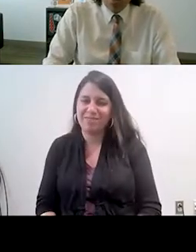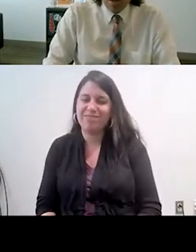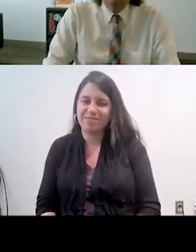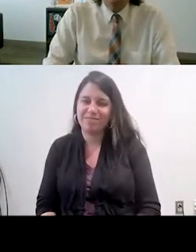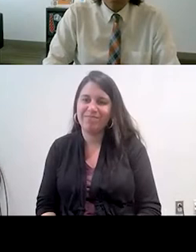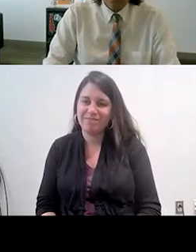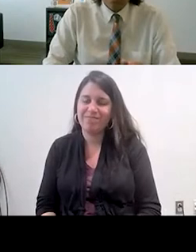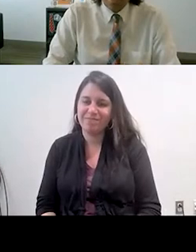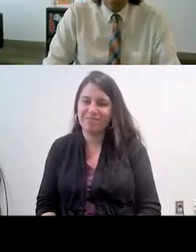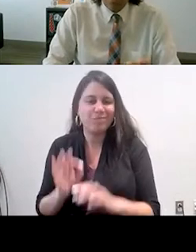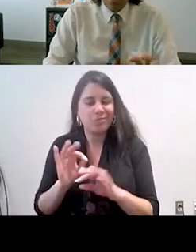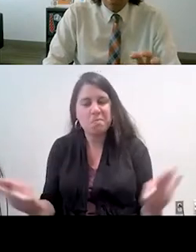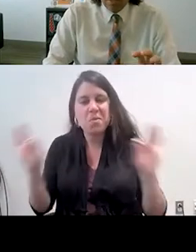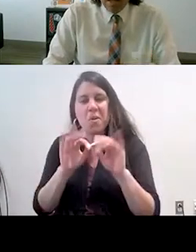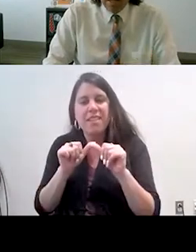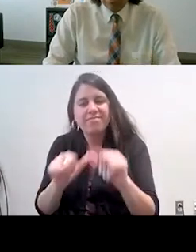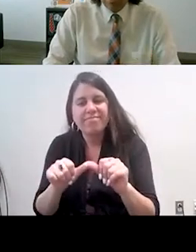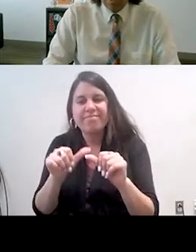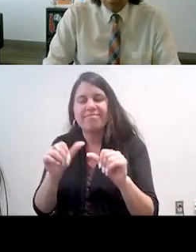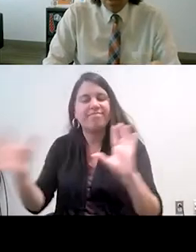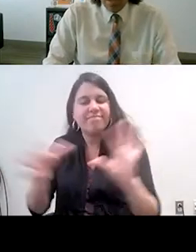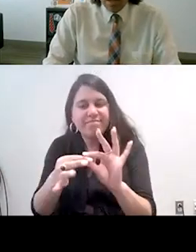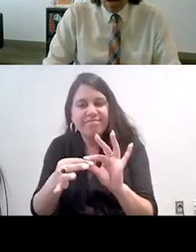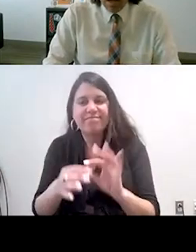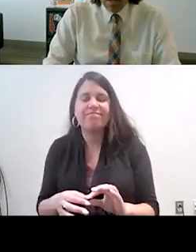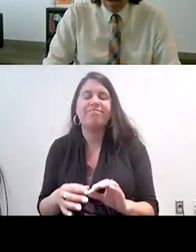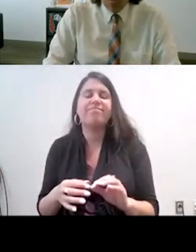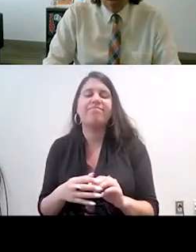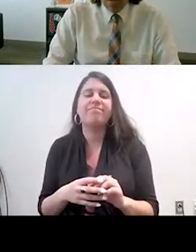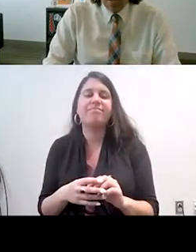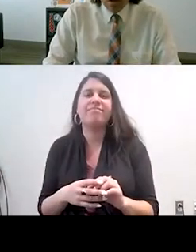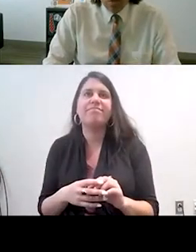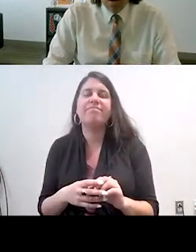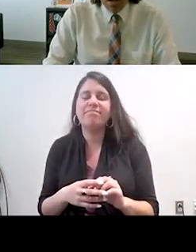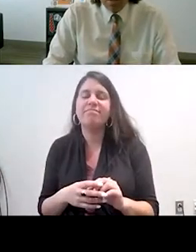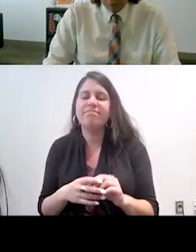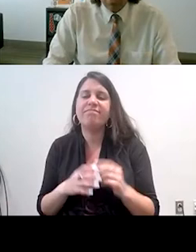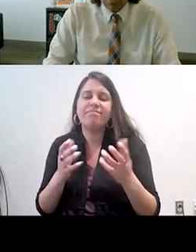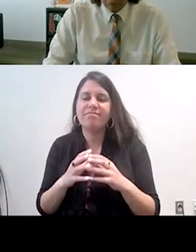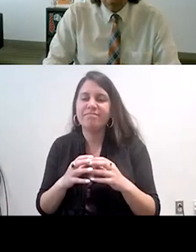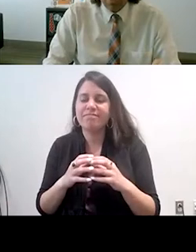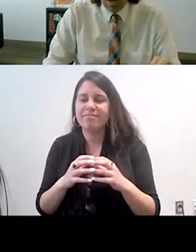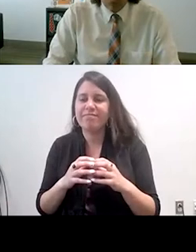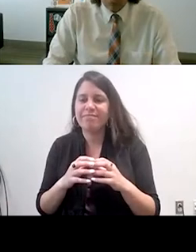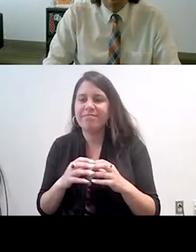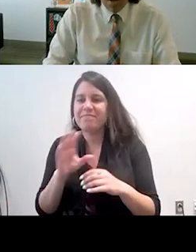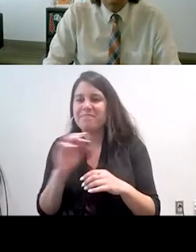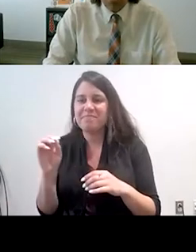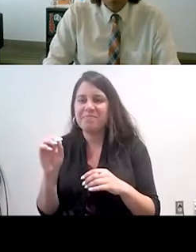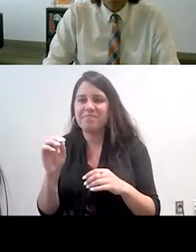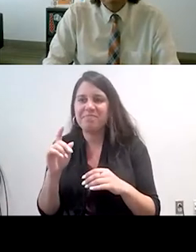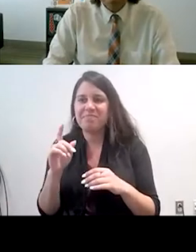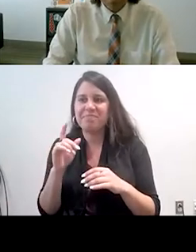it's really important to stay connected to them and how we and however way